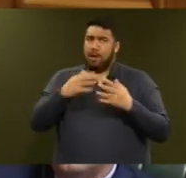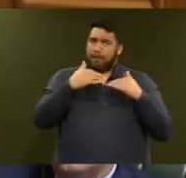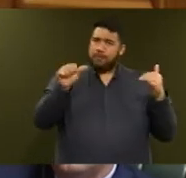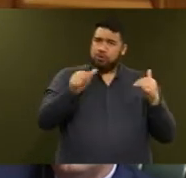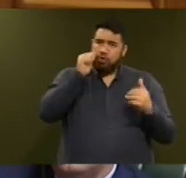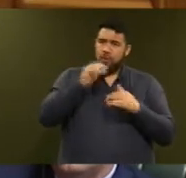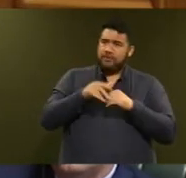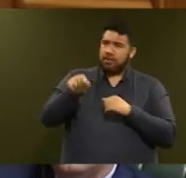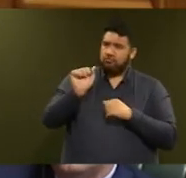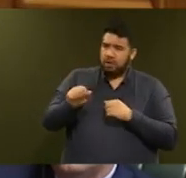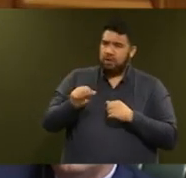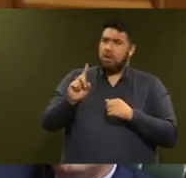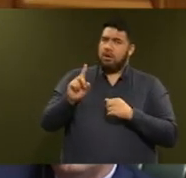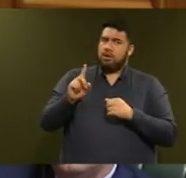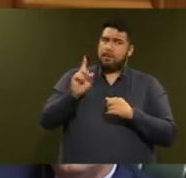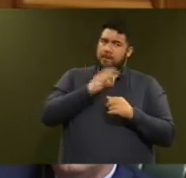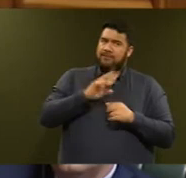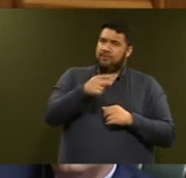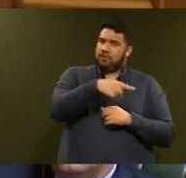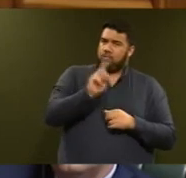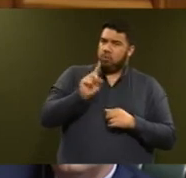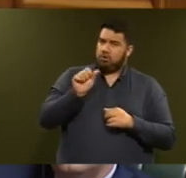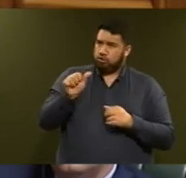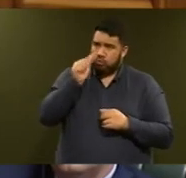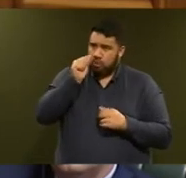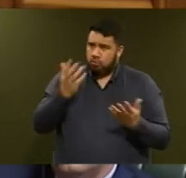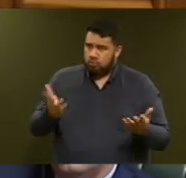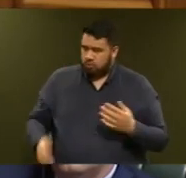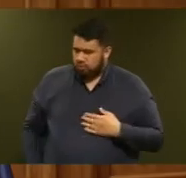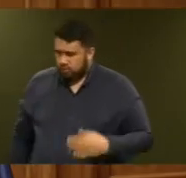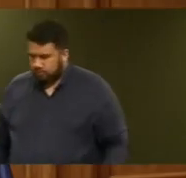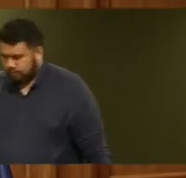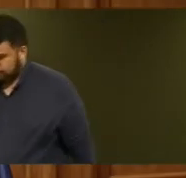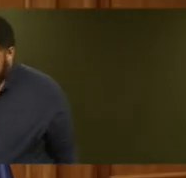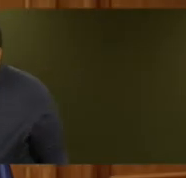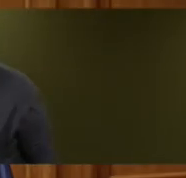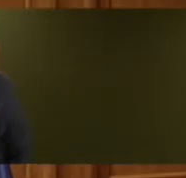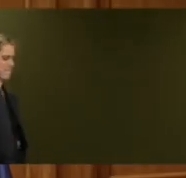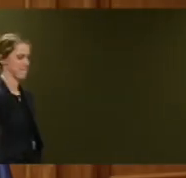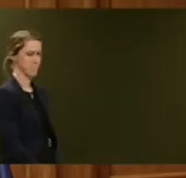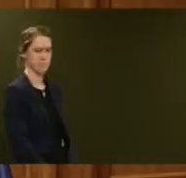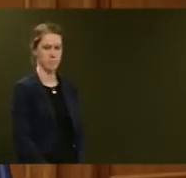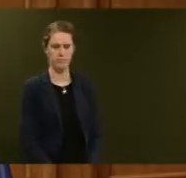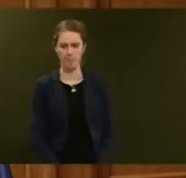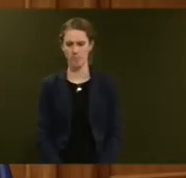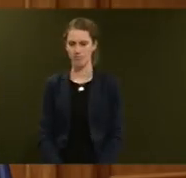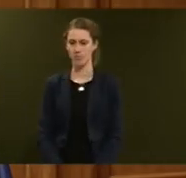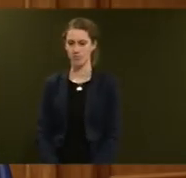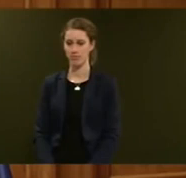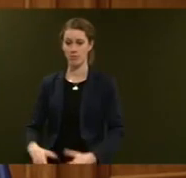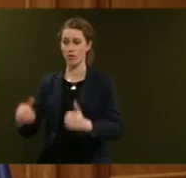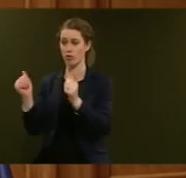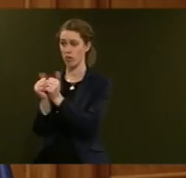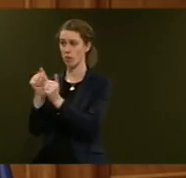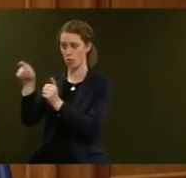what taxpayers are getting for the investment? Mr Speaker, I couldn't agree more with the members'